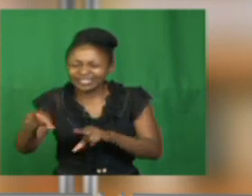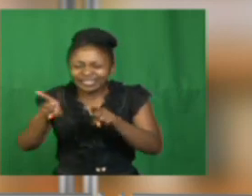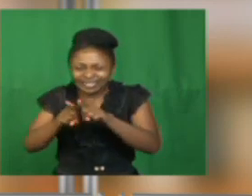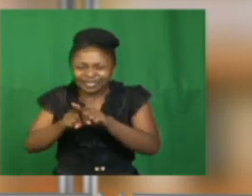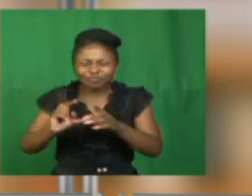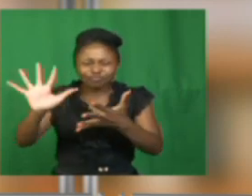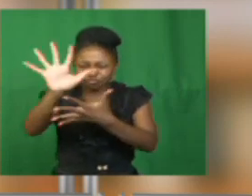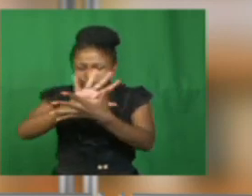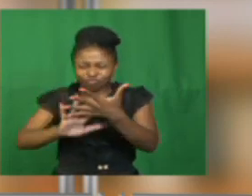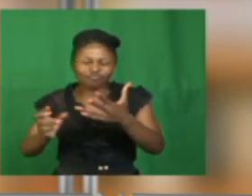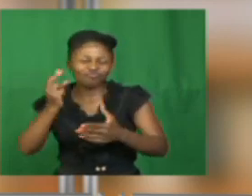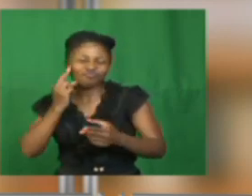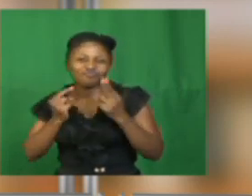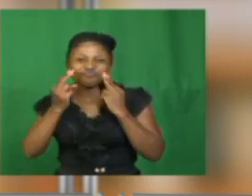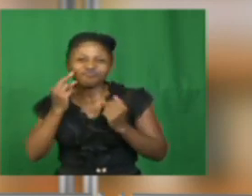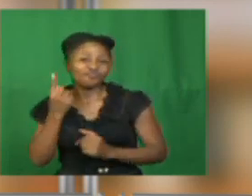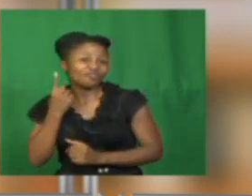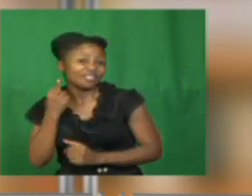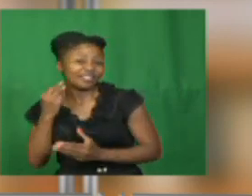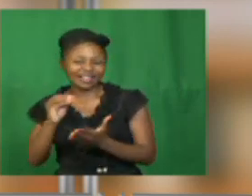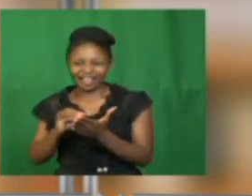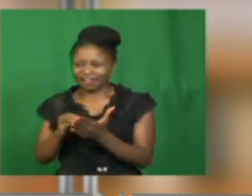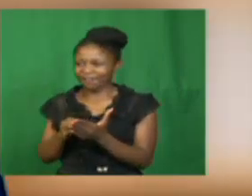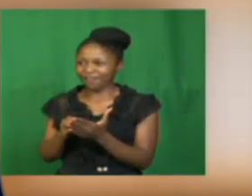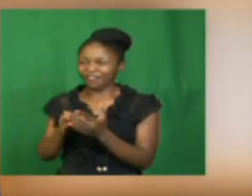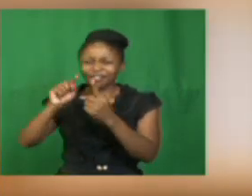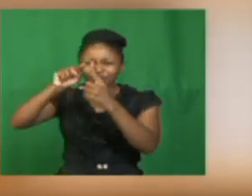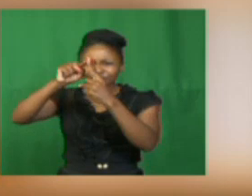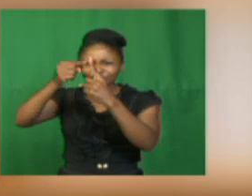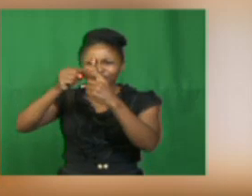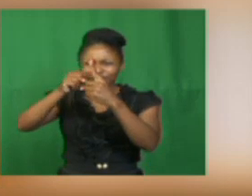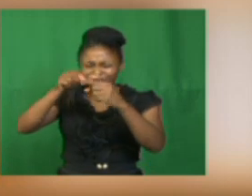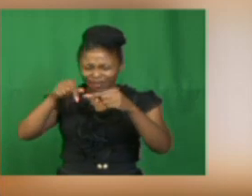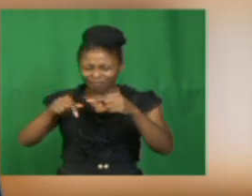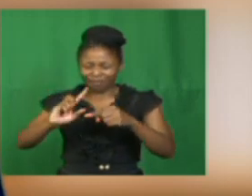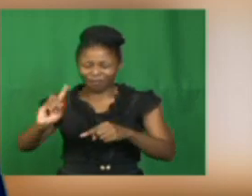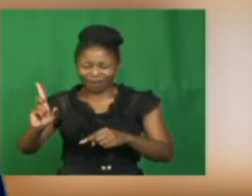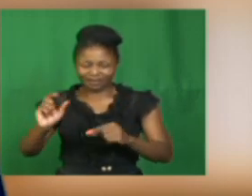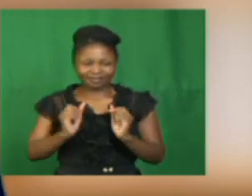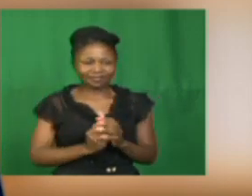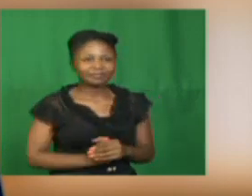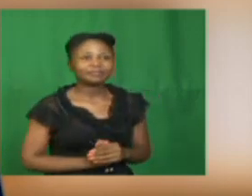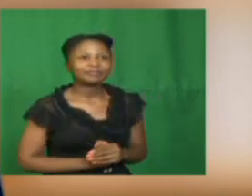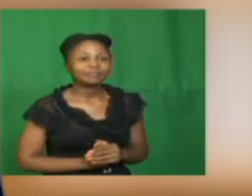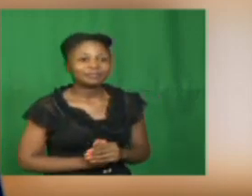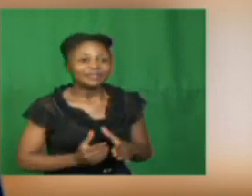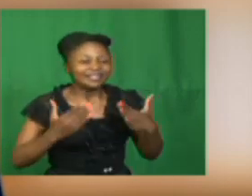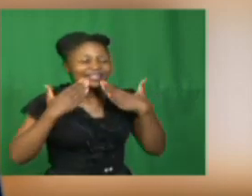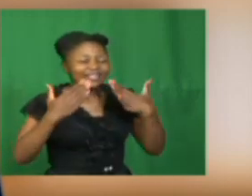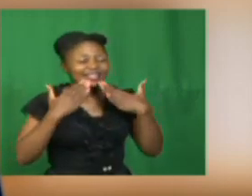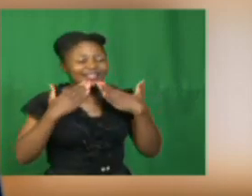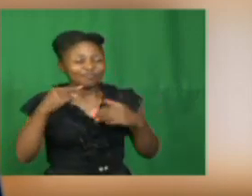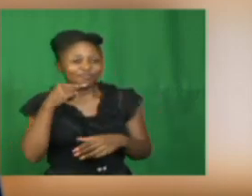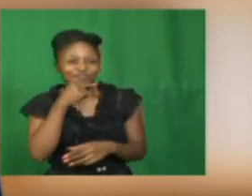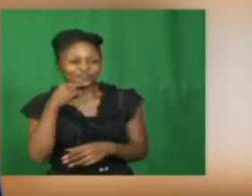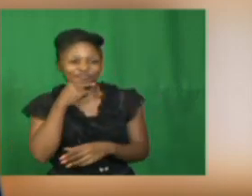story. What are today's objectives? Thank you, Lerato. This is aimed at developing